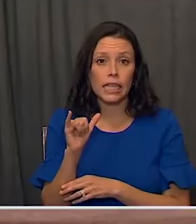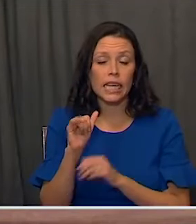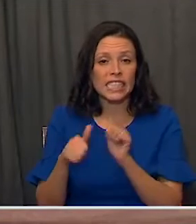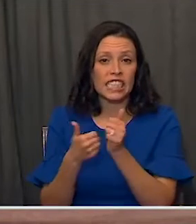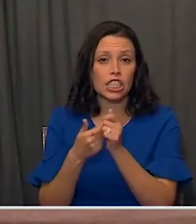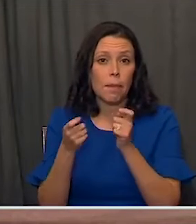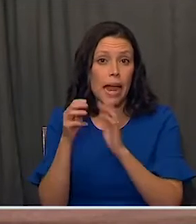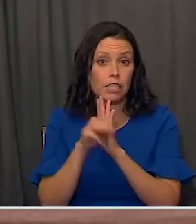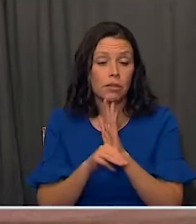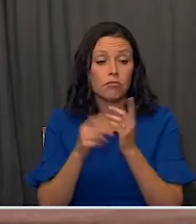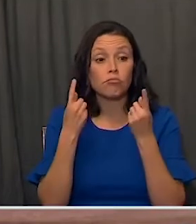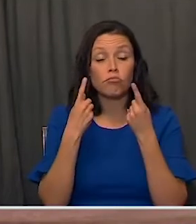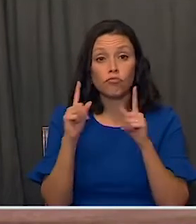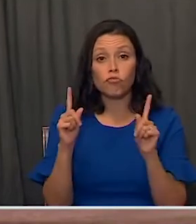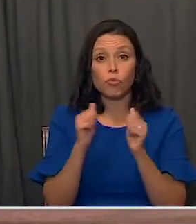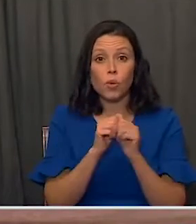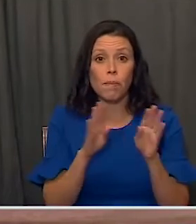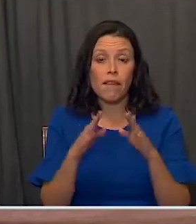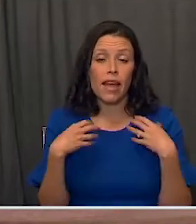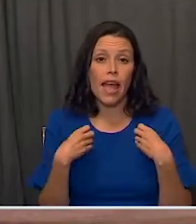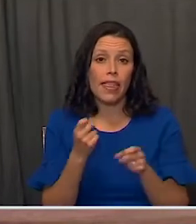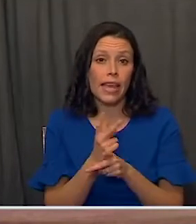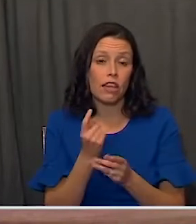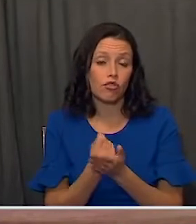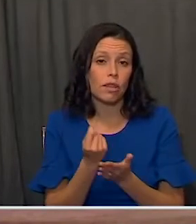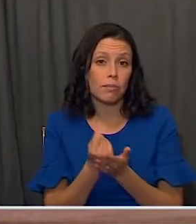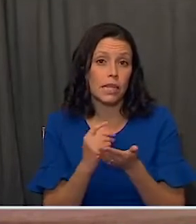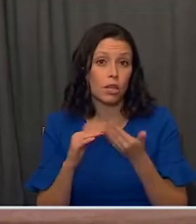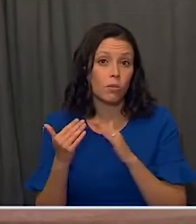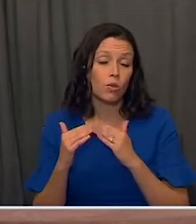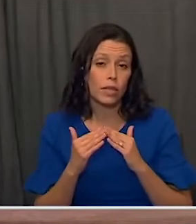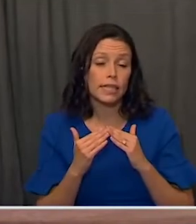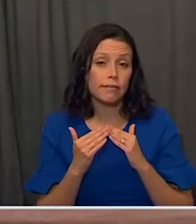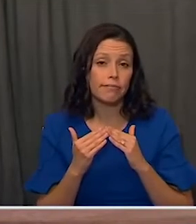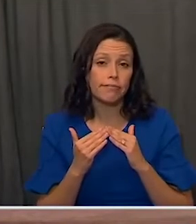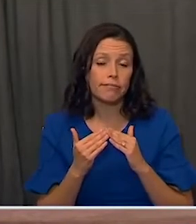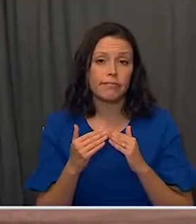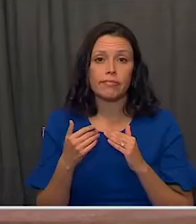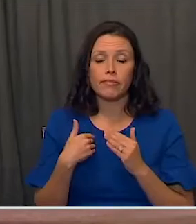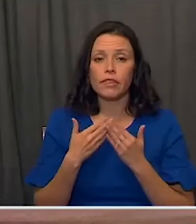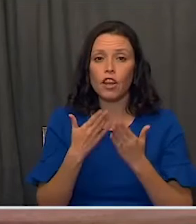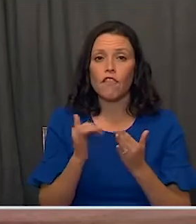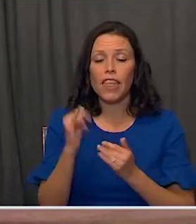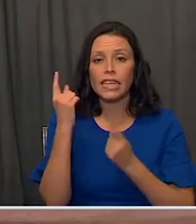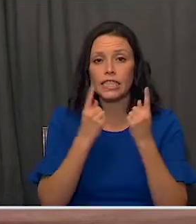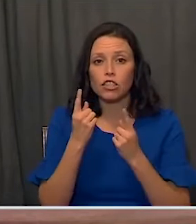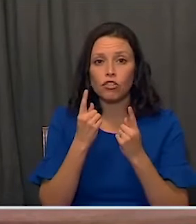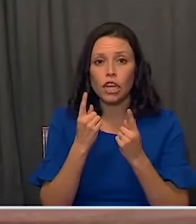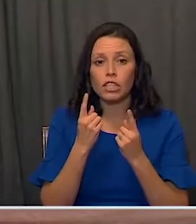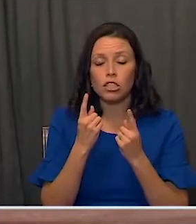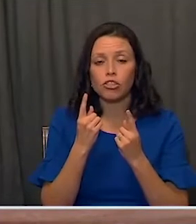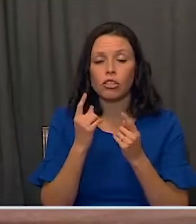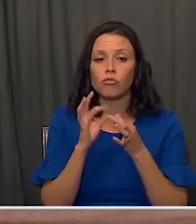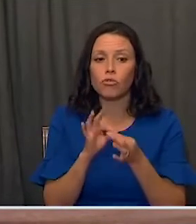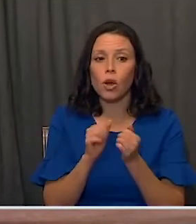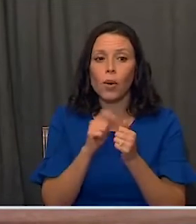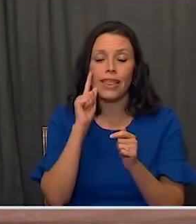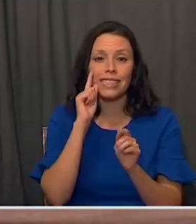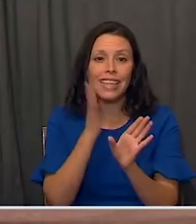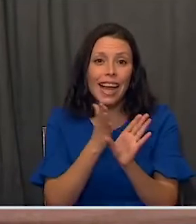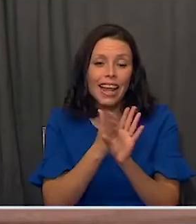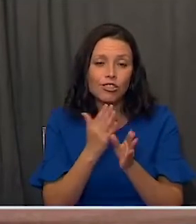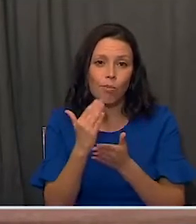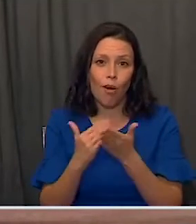success in the behavioral health care treatment communities. I offer it as a consideration which acknowledges the psychological